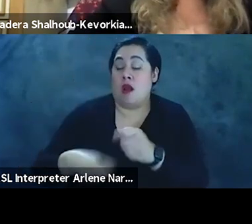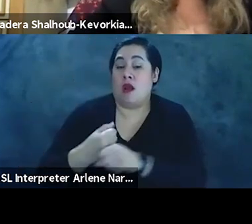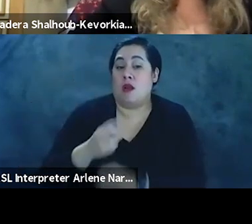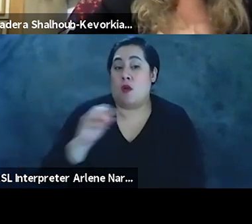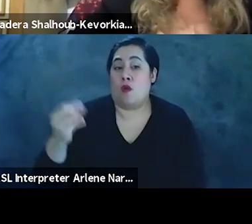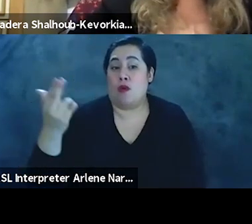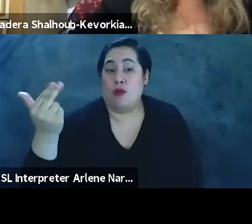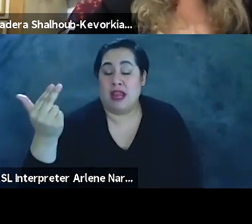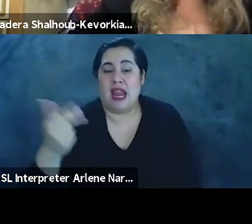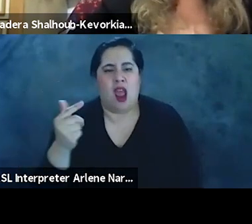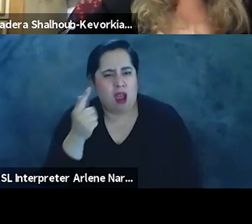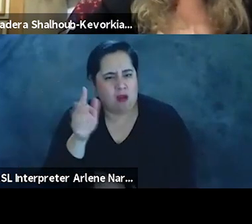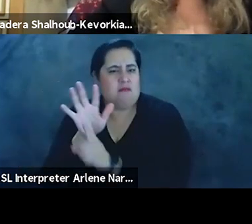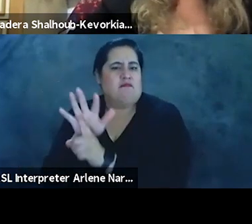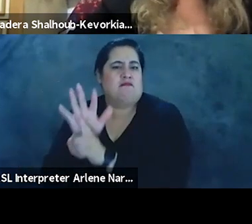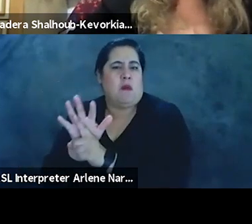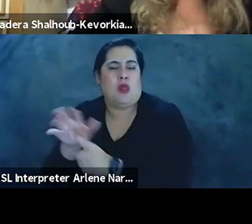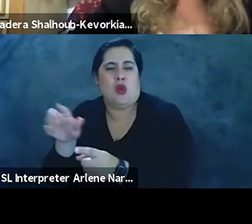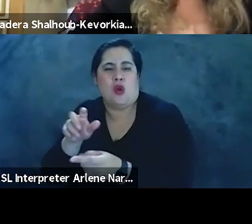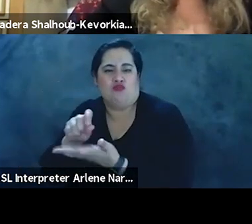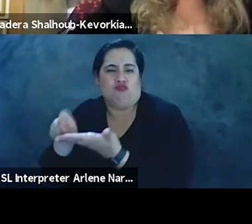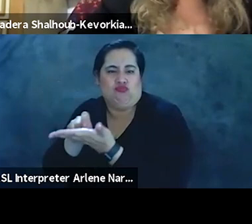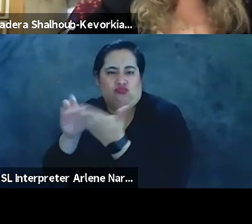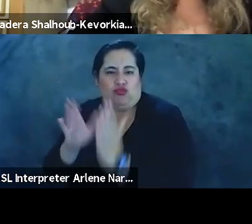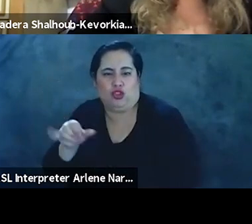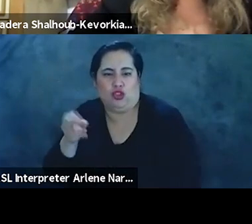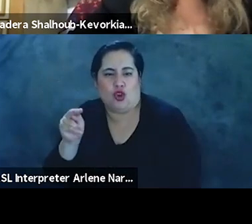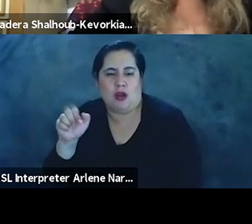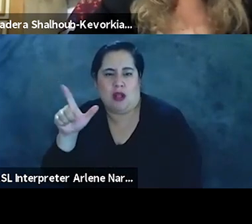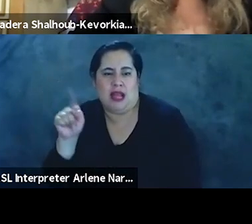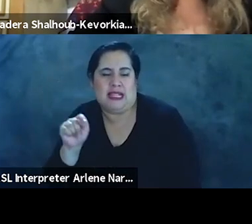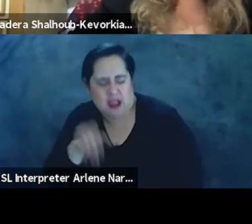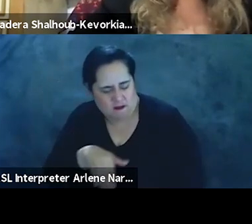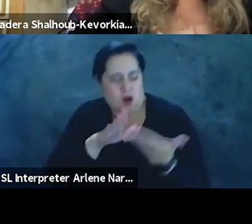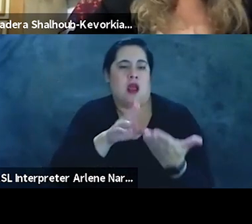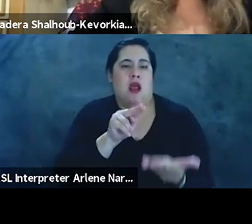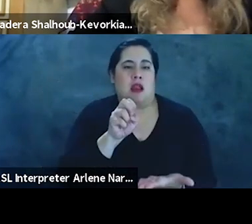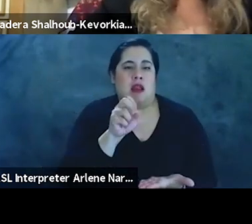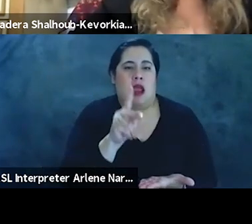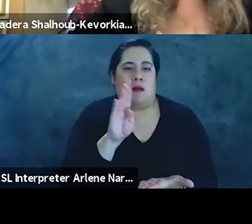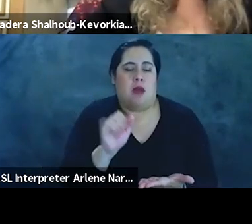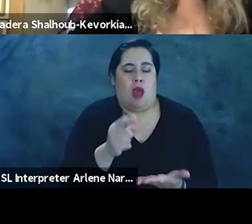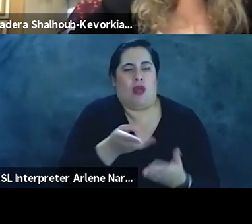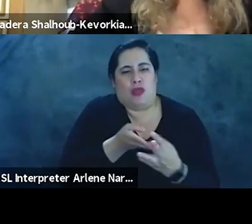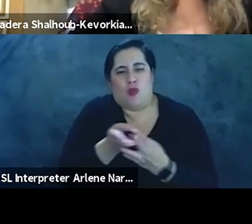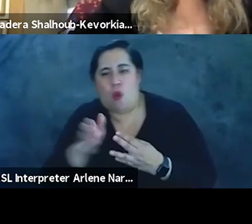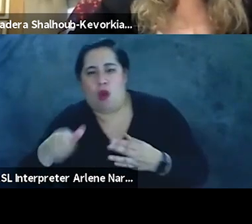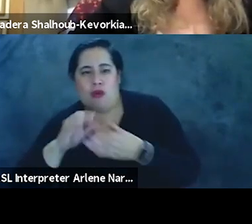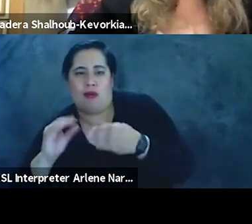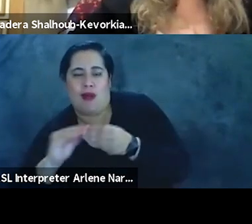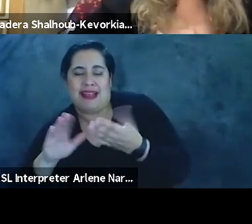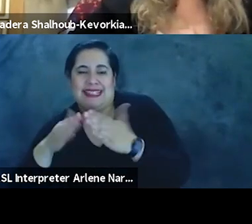Chavit, a prominent journalist for Haaretz, confronted the Nakba through an account of Lidda, a city in central